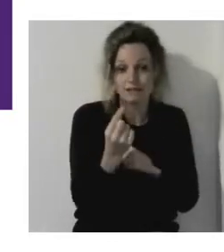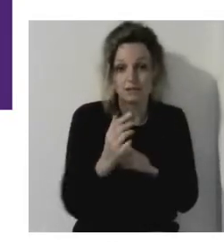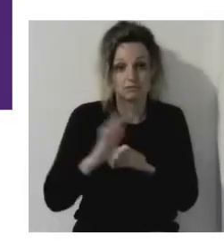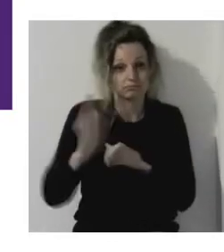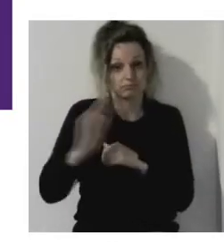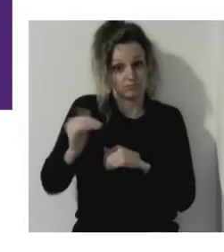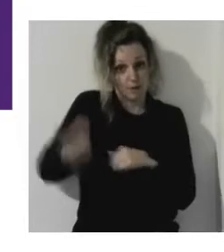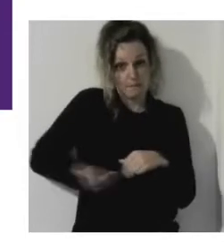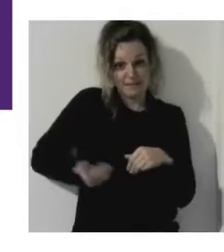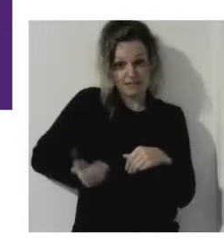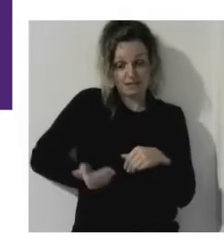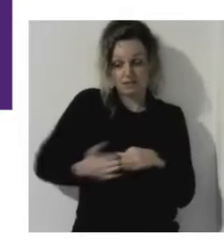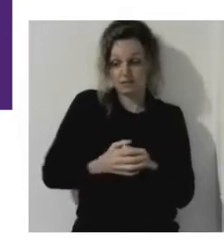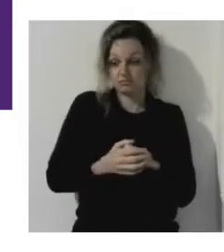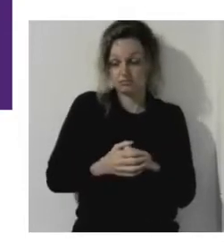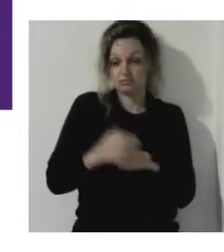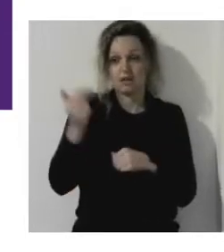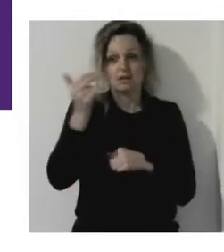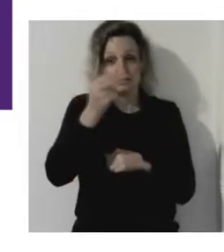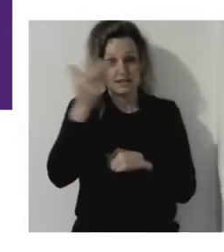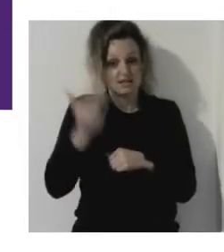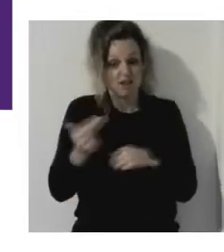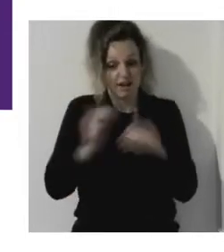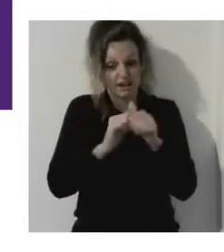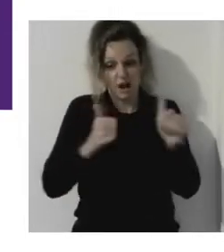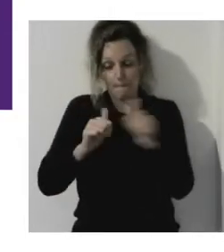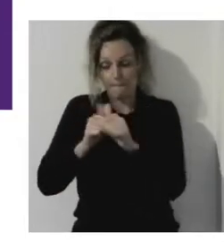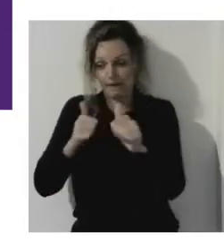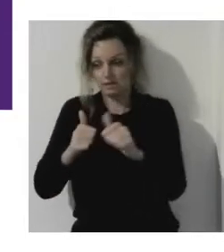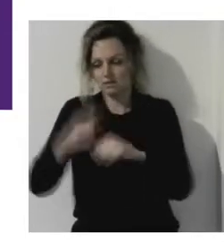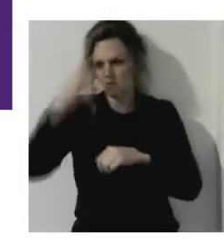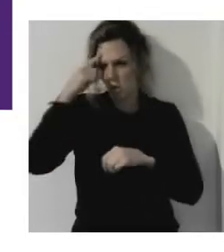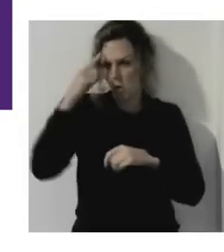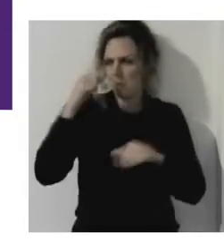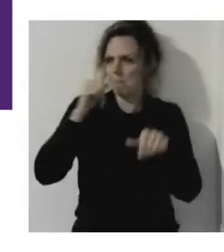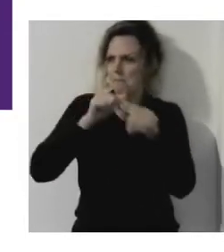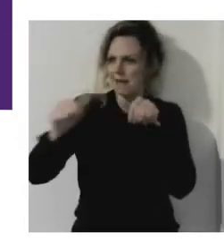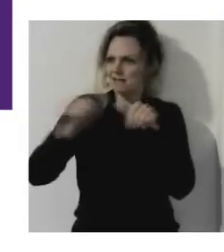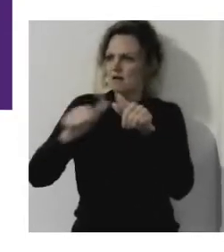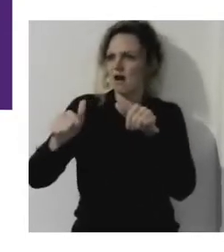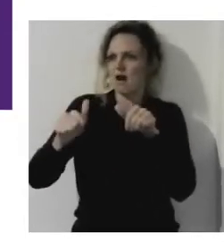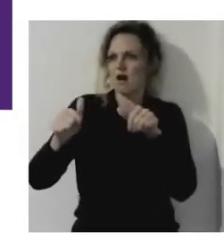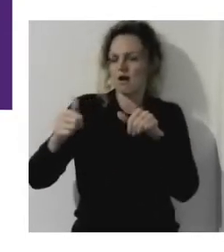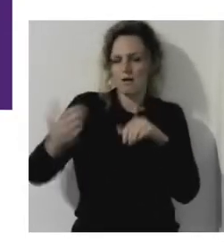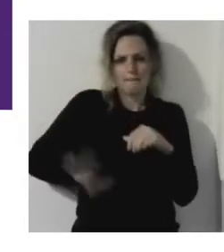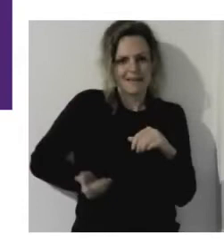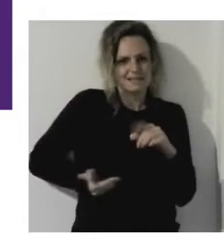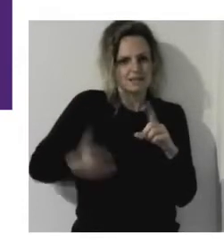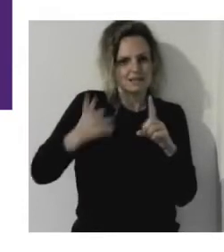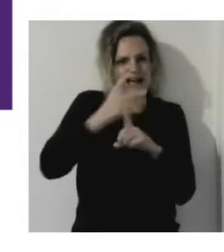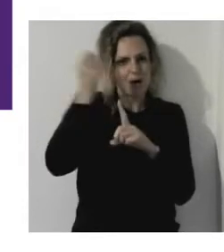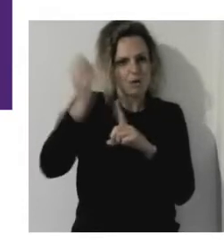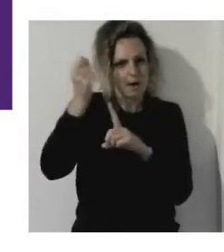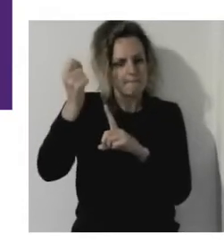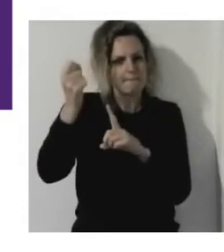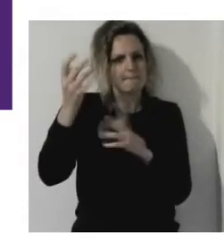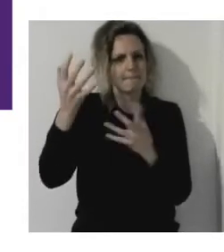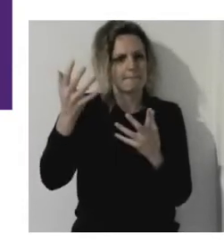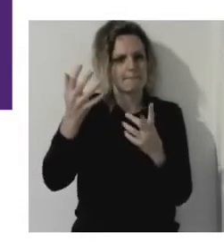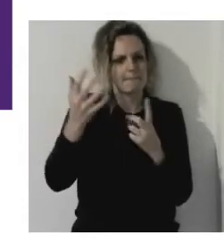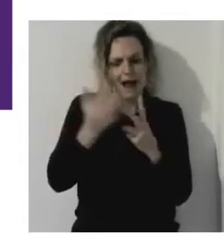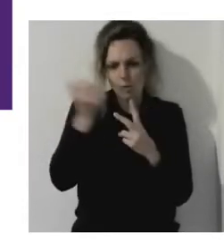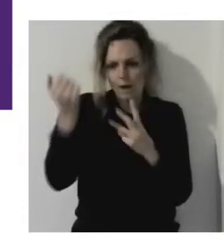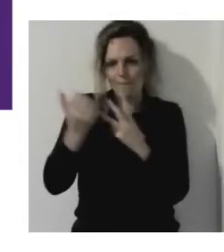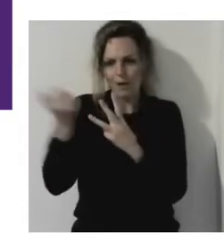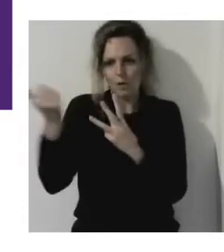for people, with people, right? For, for a better business outcome, because the analogy was that good business is good for people.